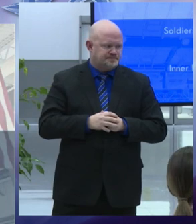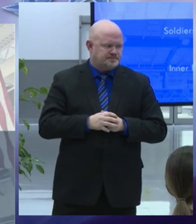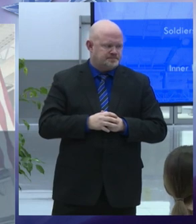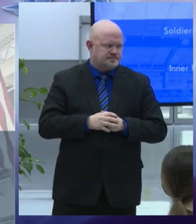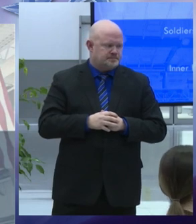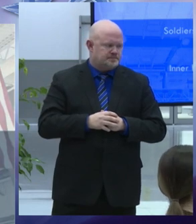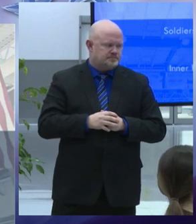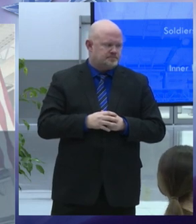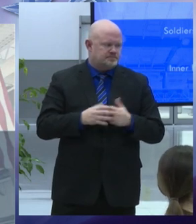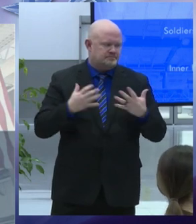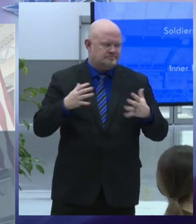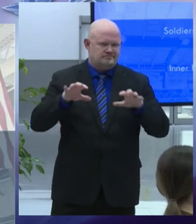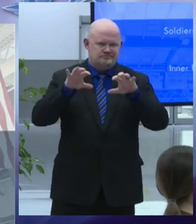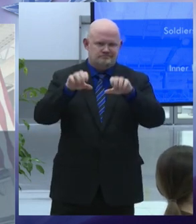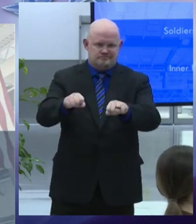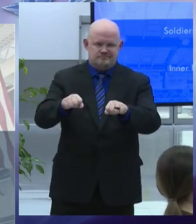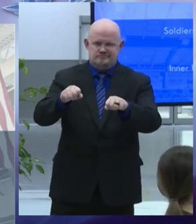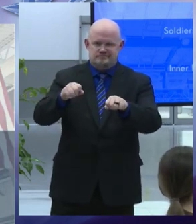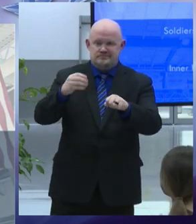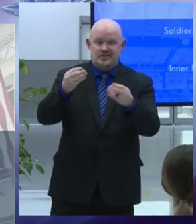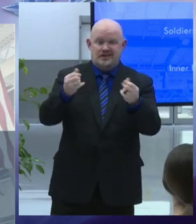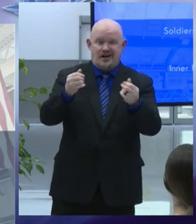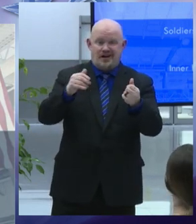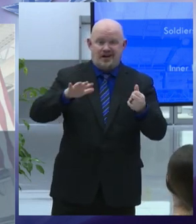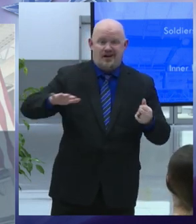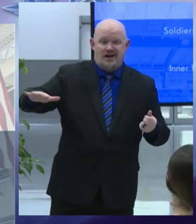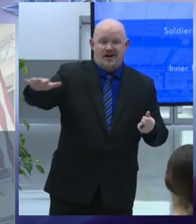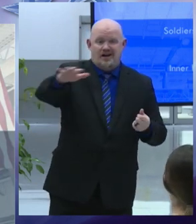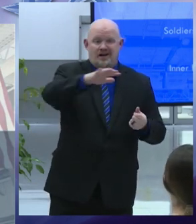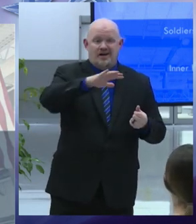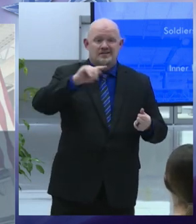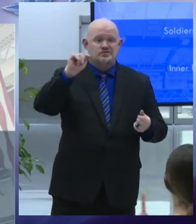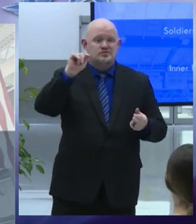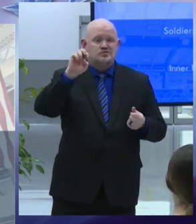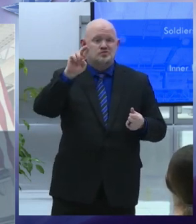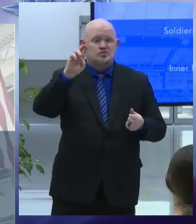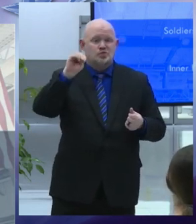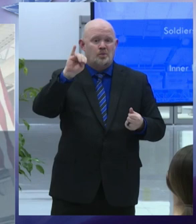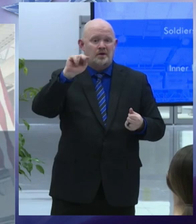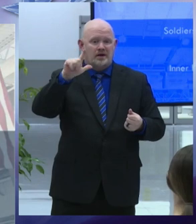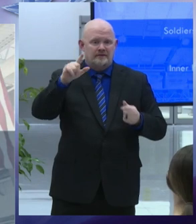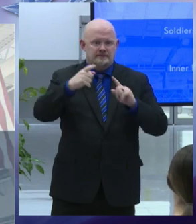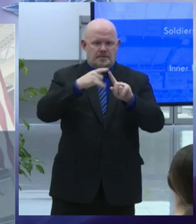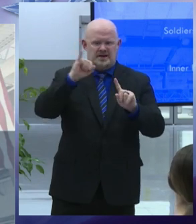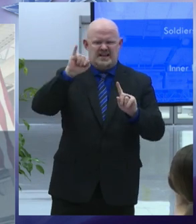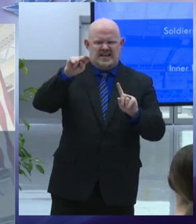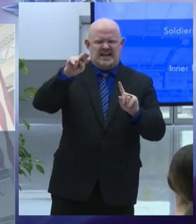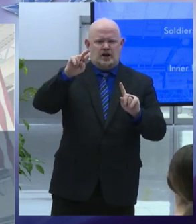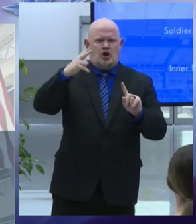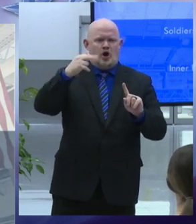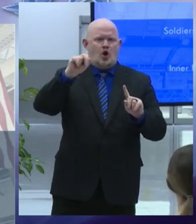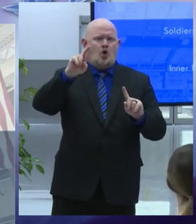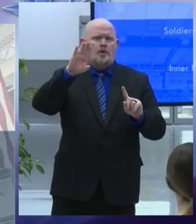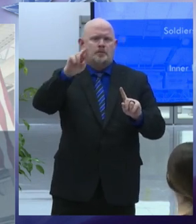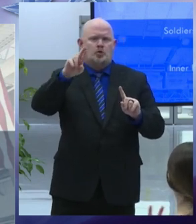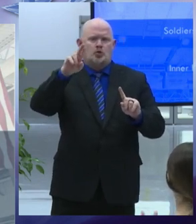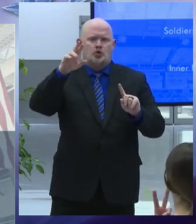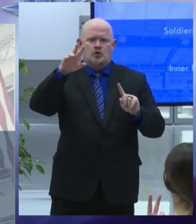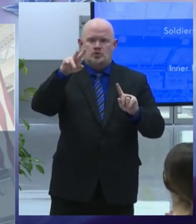the terminal lands at the inner harbor this land encompasses the eastern and southern edges of the harbor and includes the two peers